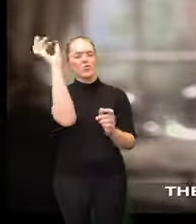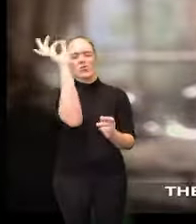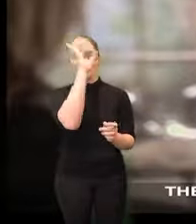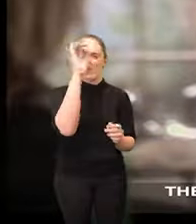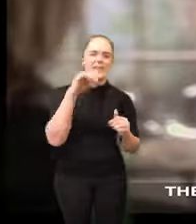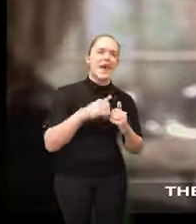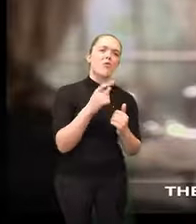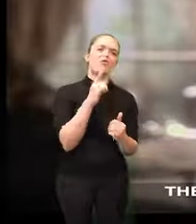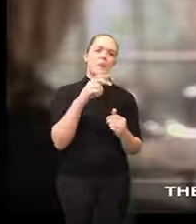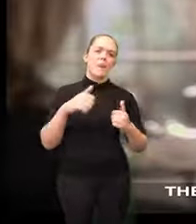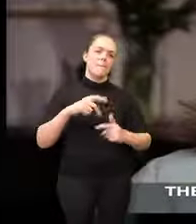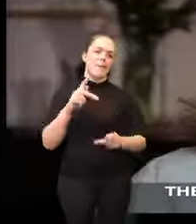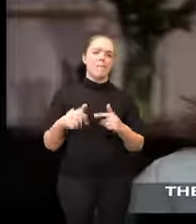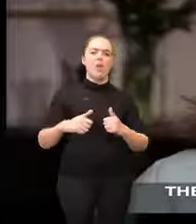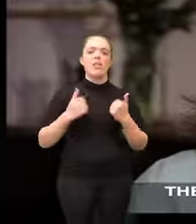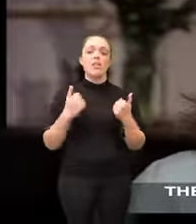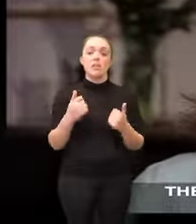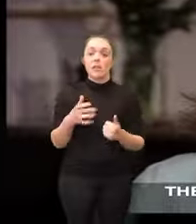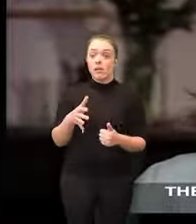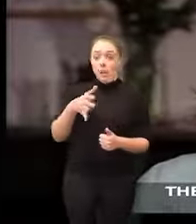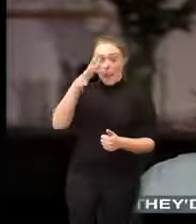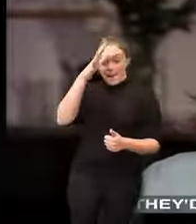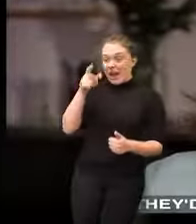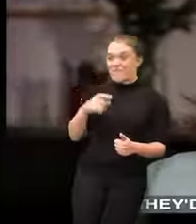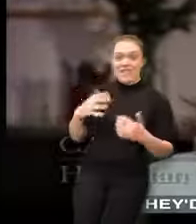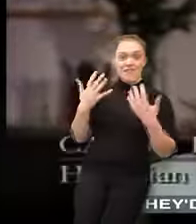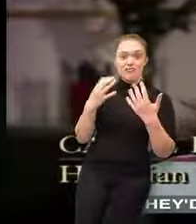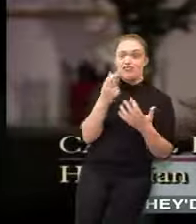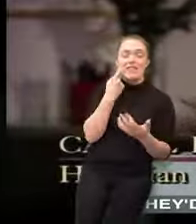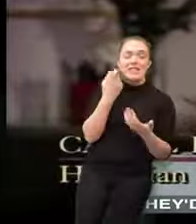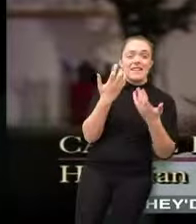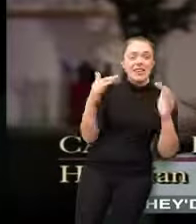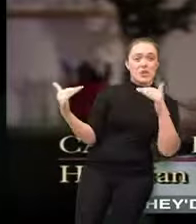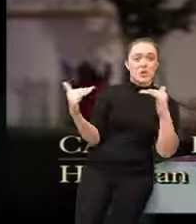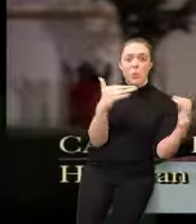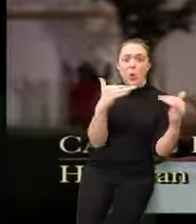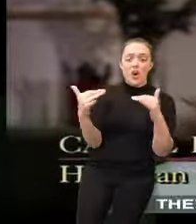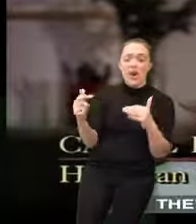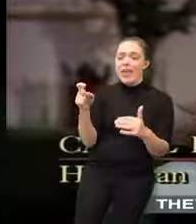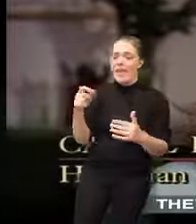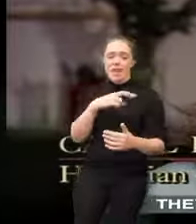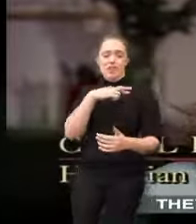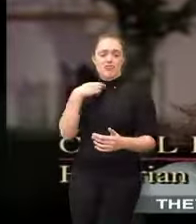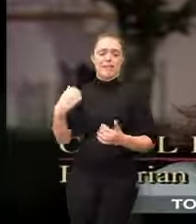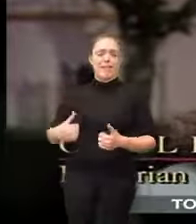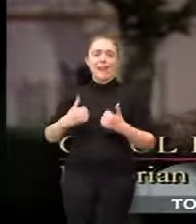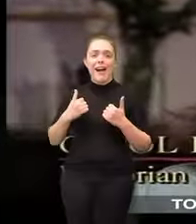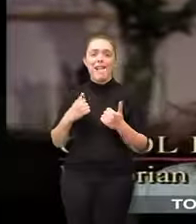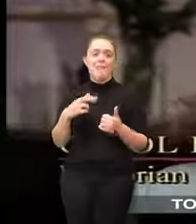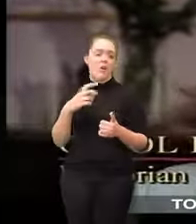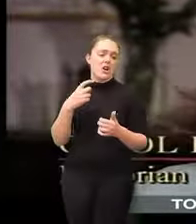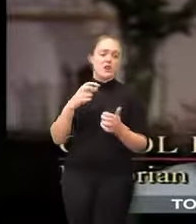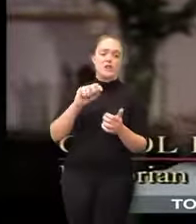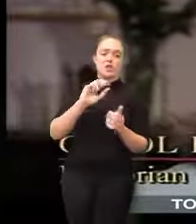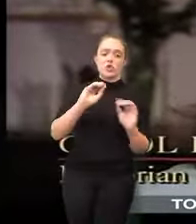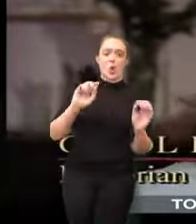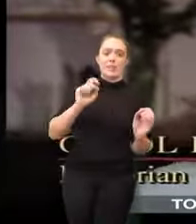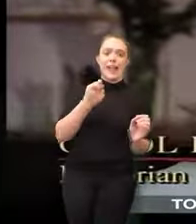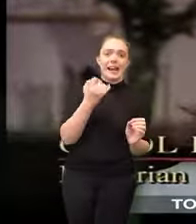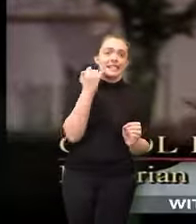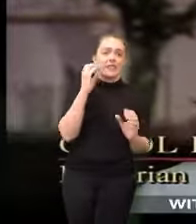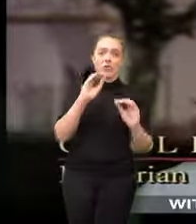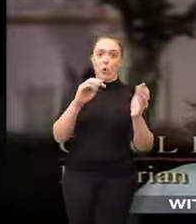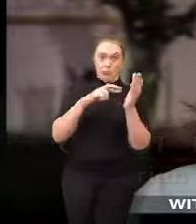people live these men had just come out of a war they had just come out of a war they had risked their lives to fight for no